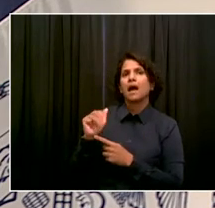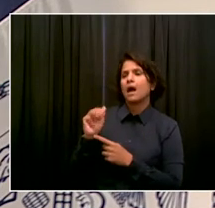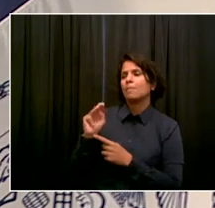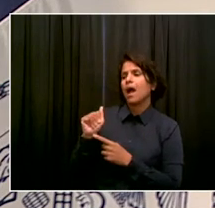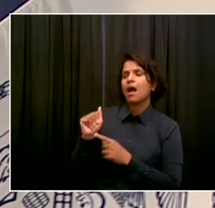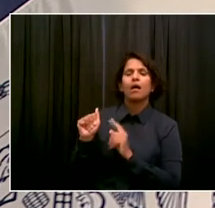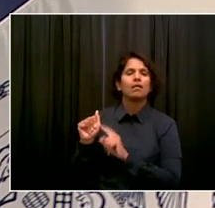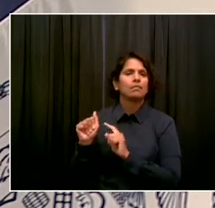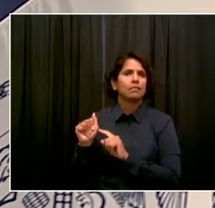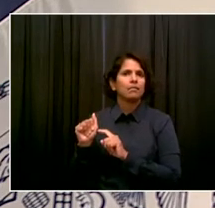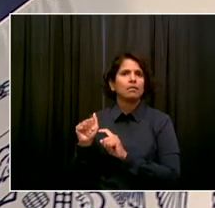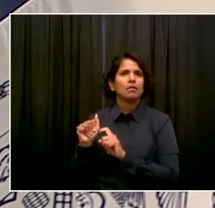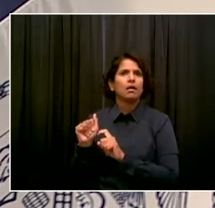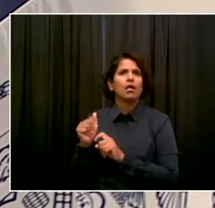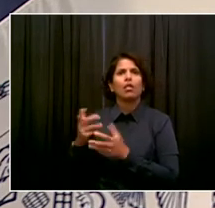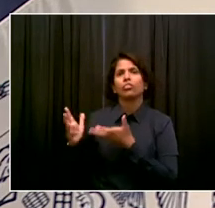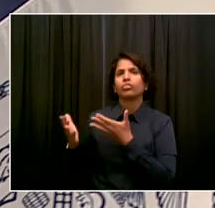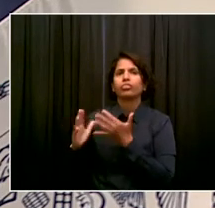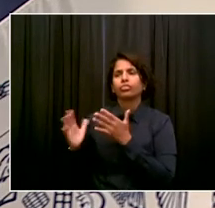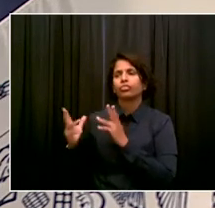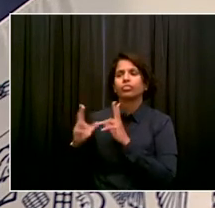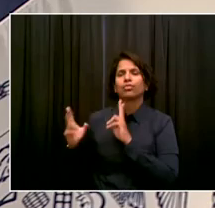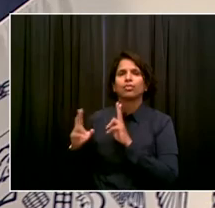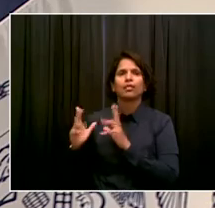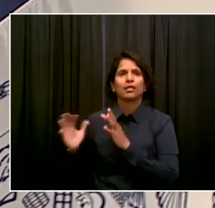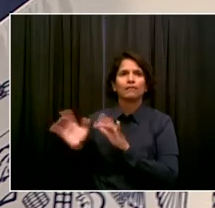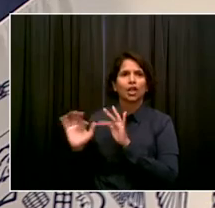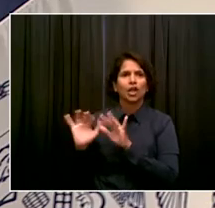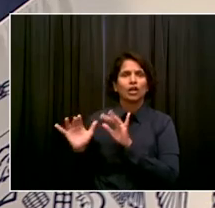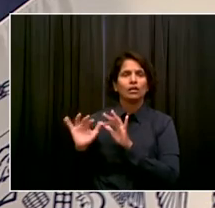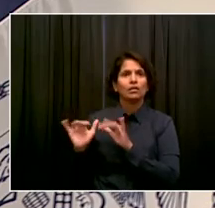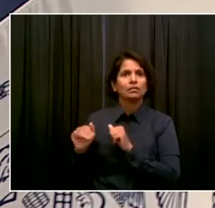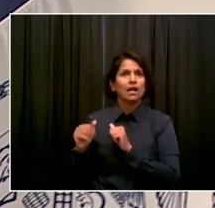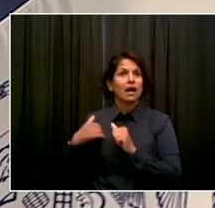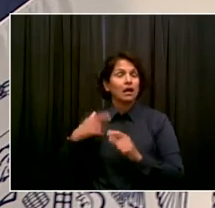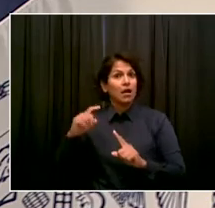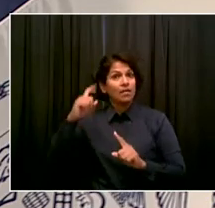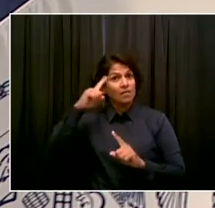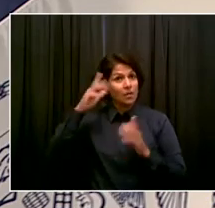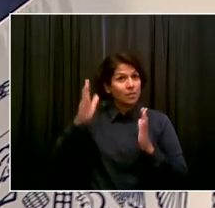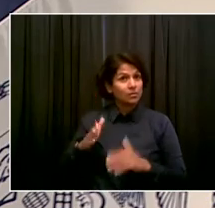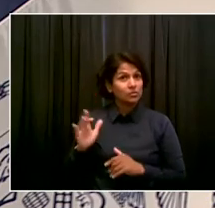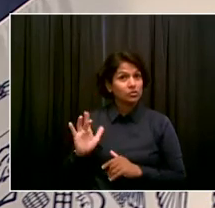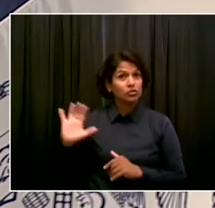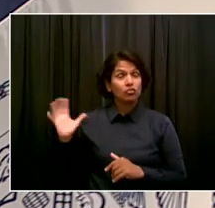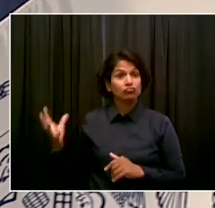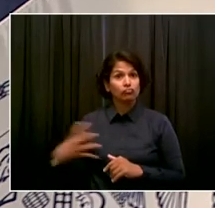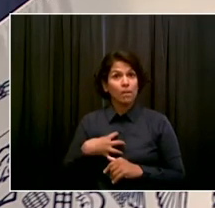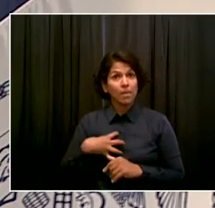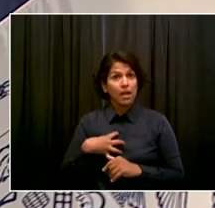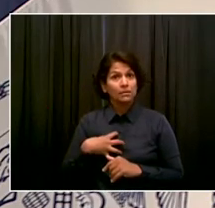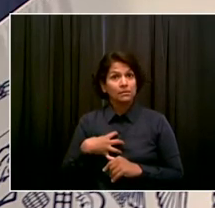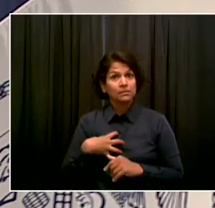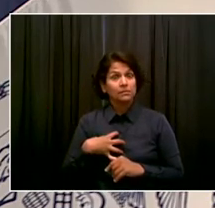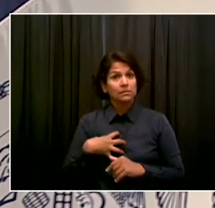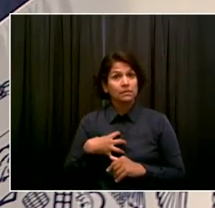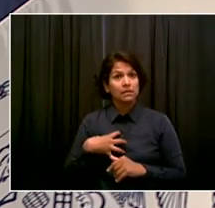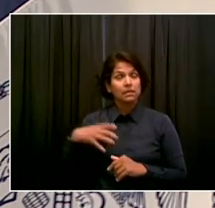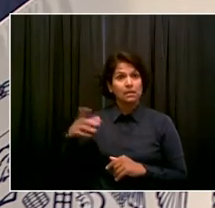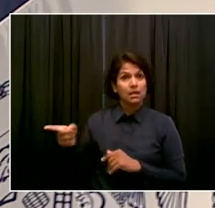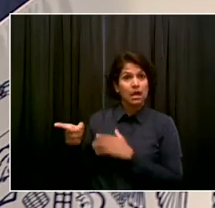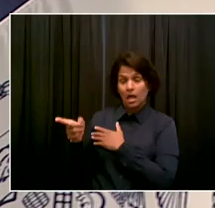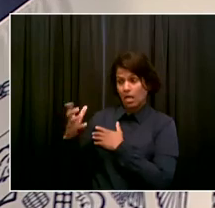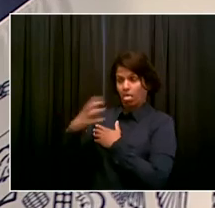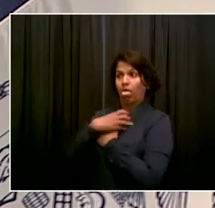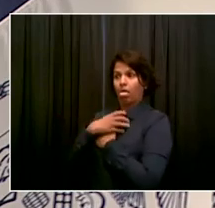do in response to these findings? Should... Yeah. Nolan, you're still there? I'm still here,